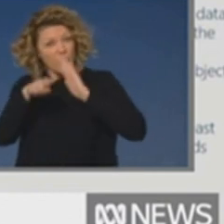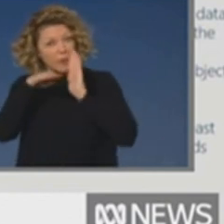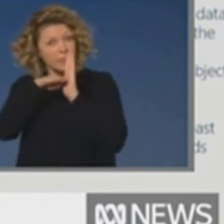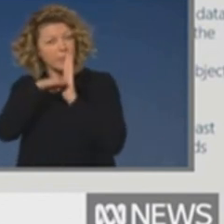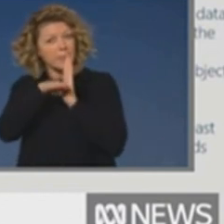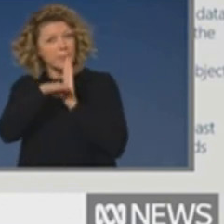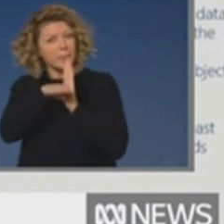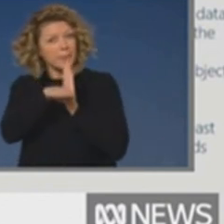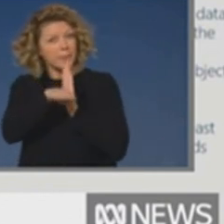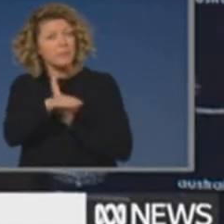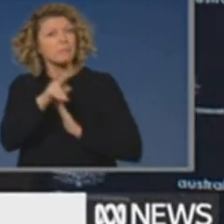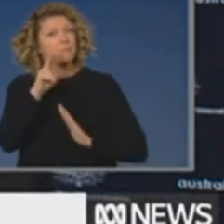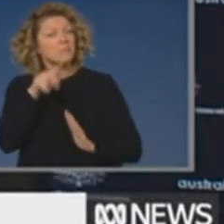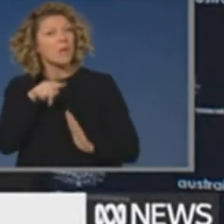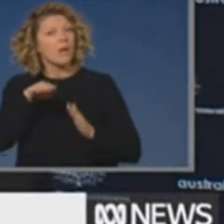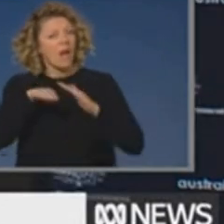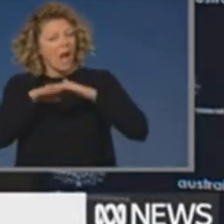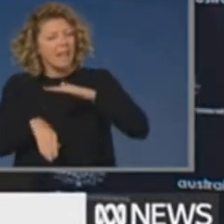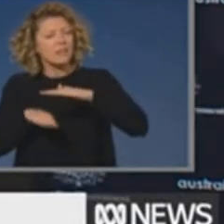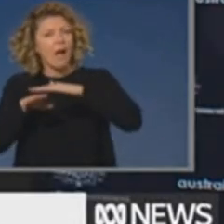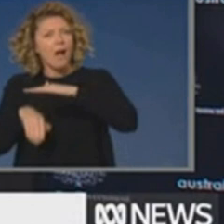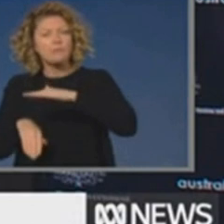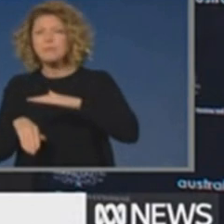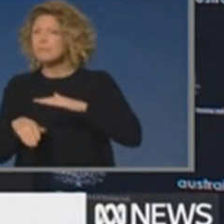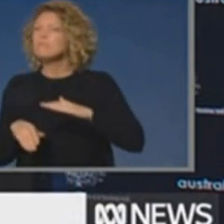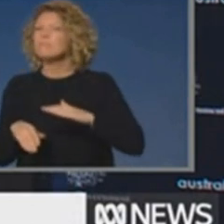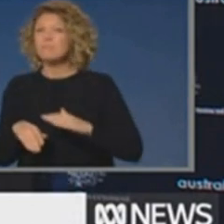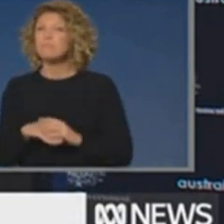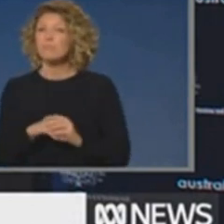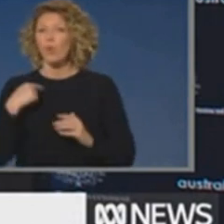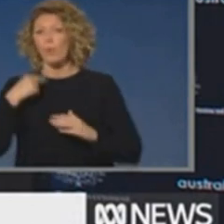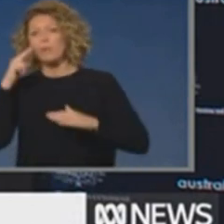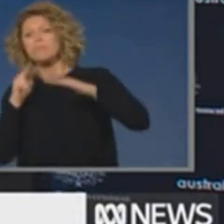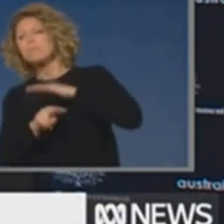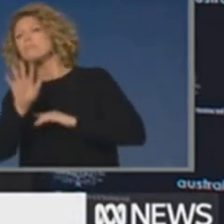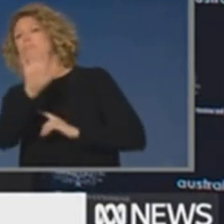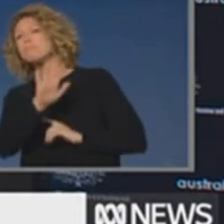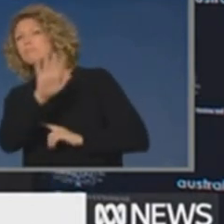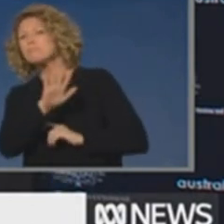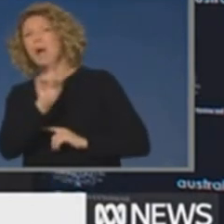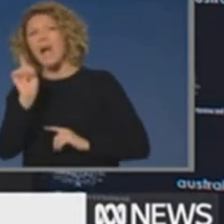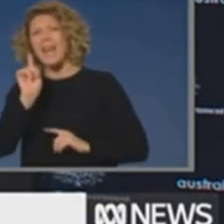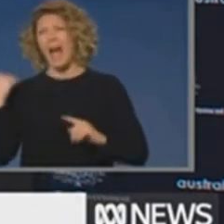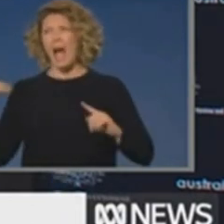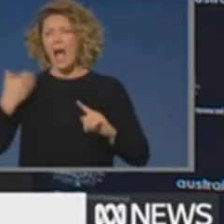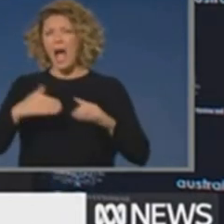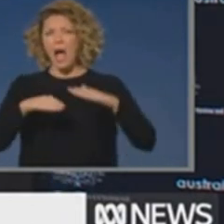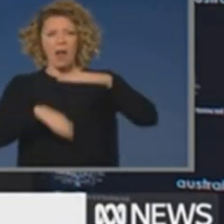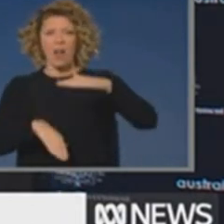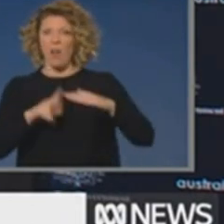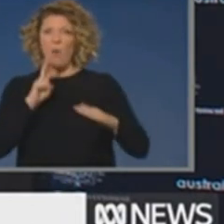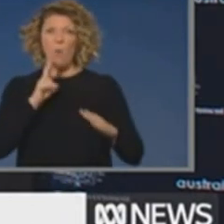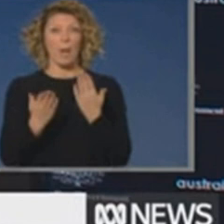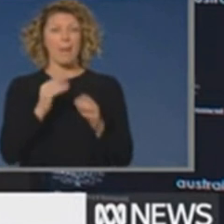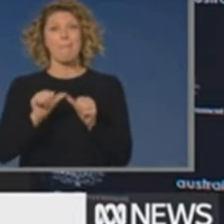we are having case numbers that are below the median predicted case numbers. So we're doing better than the modelling